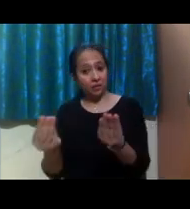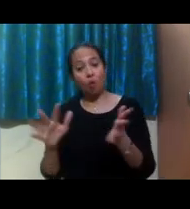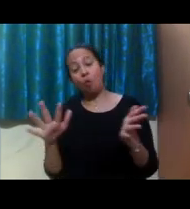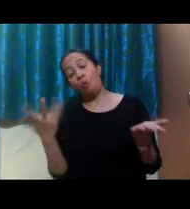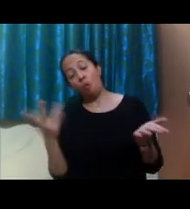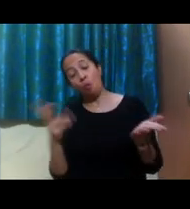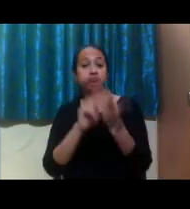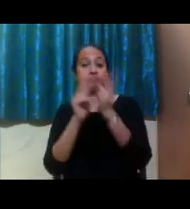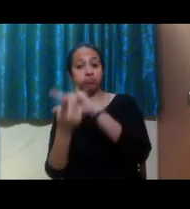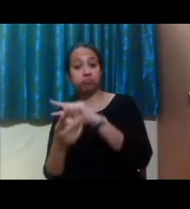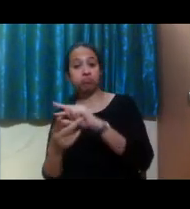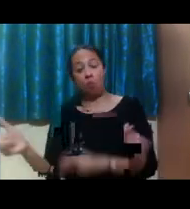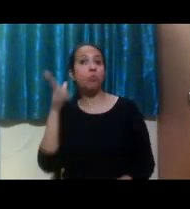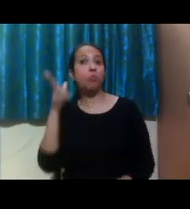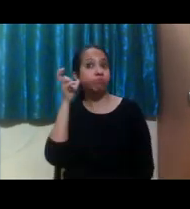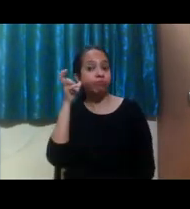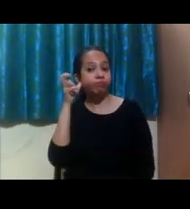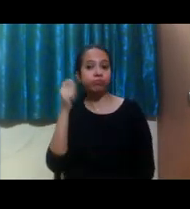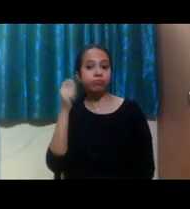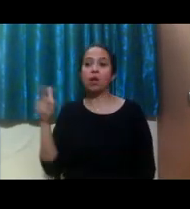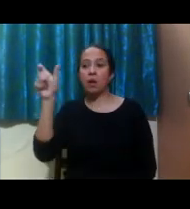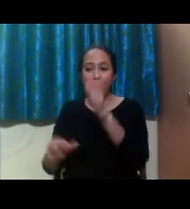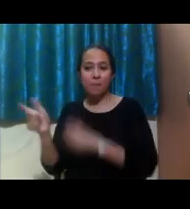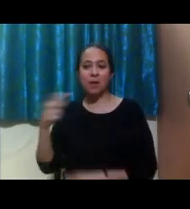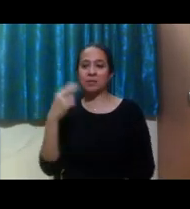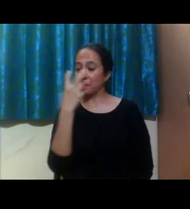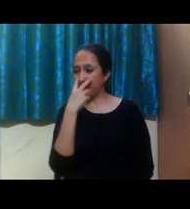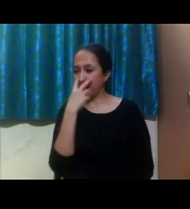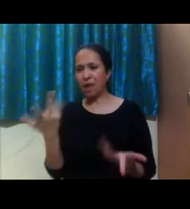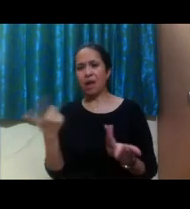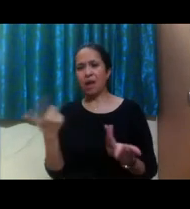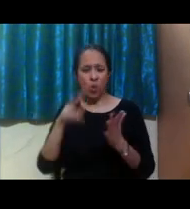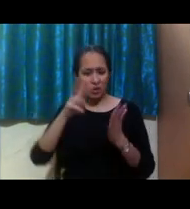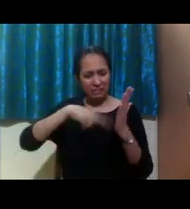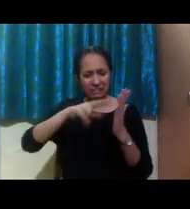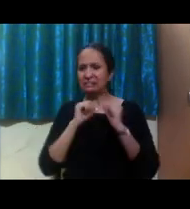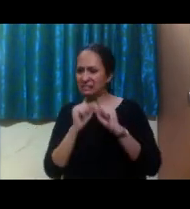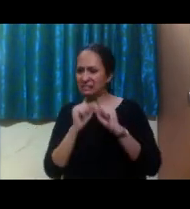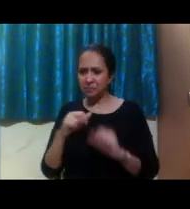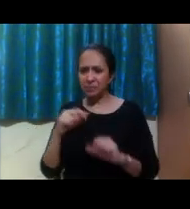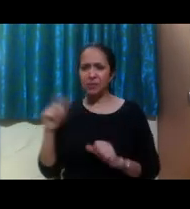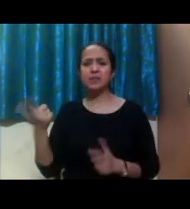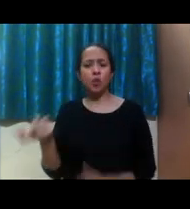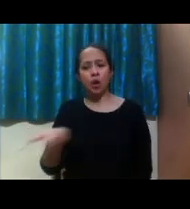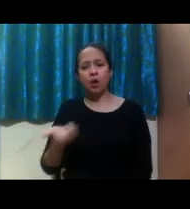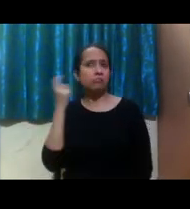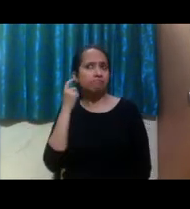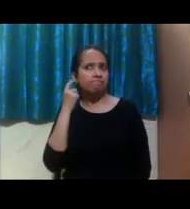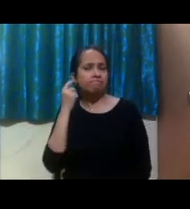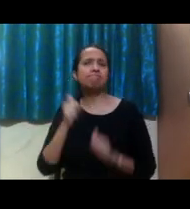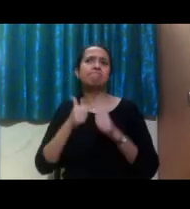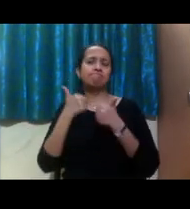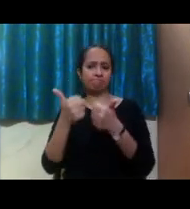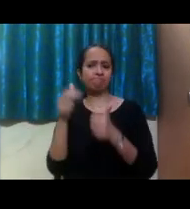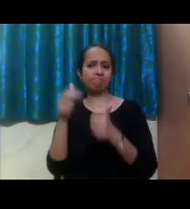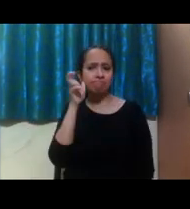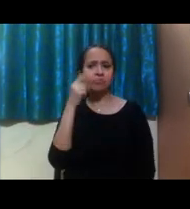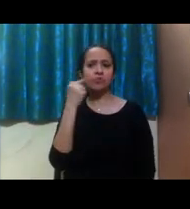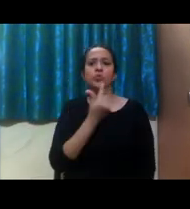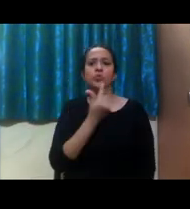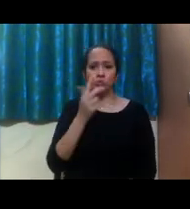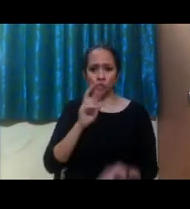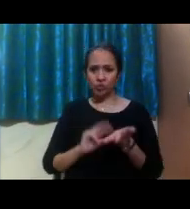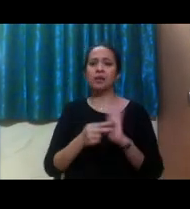turning it into an audio format if you're someone who lives with a reading disability or processing disability. And that's one thing I want to make sure that you all know